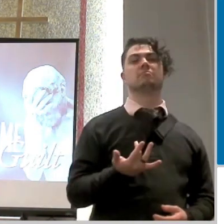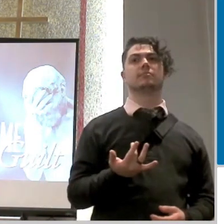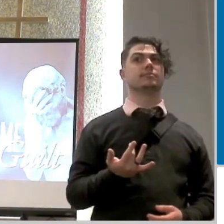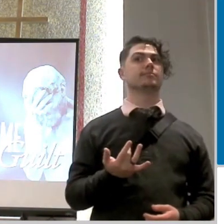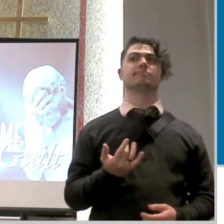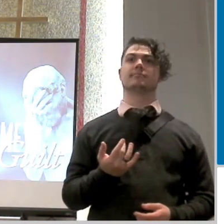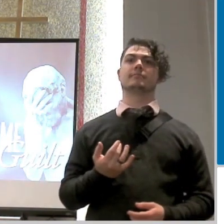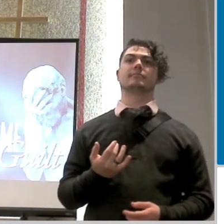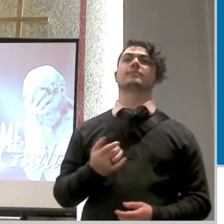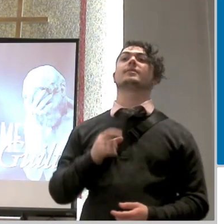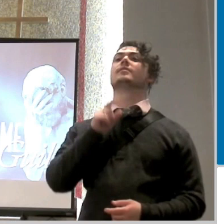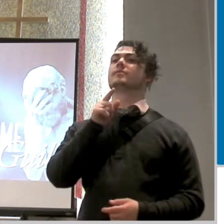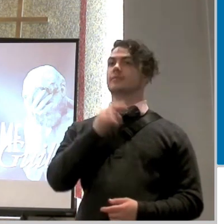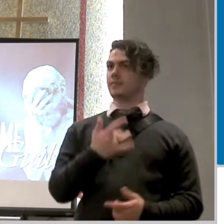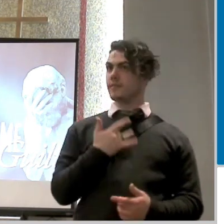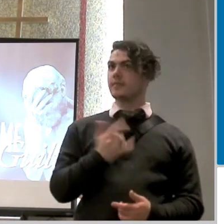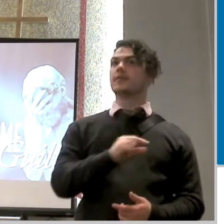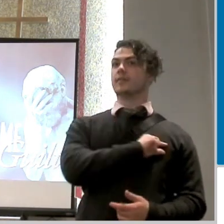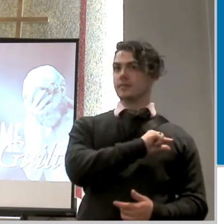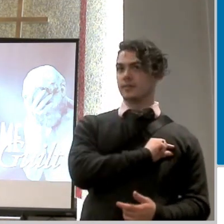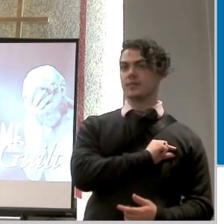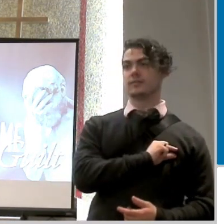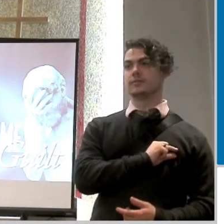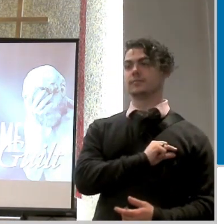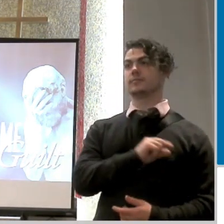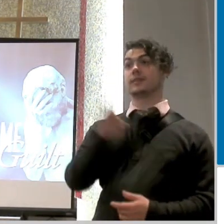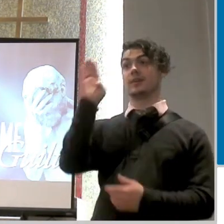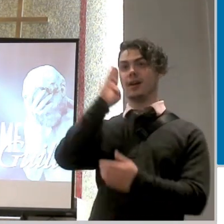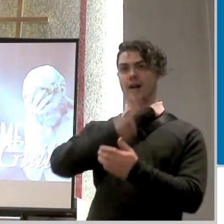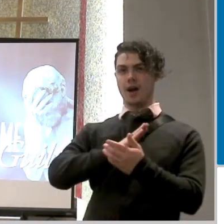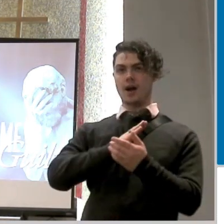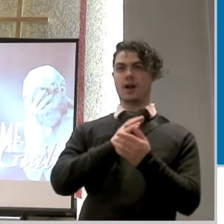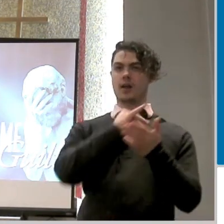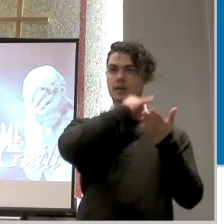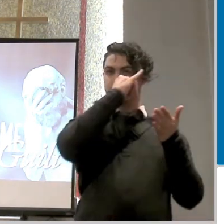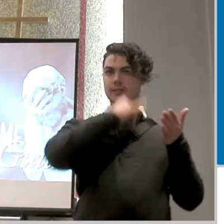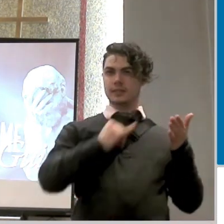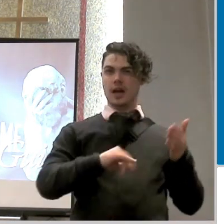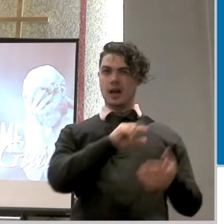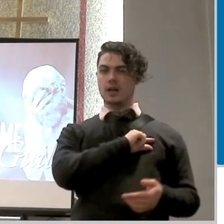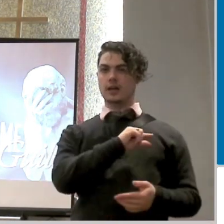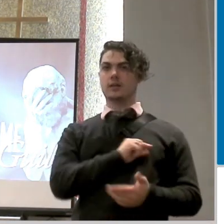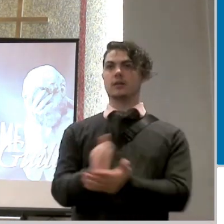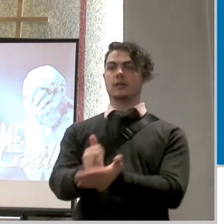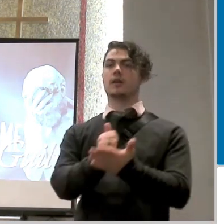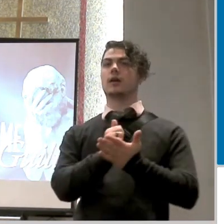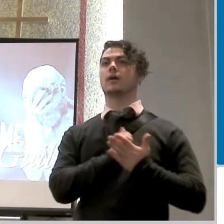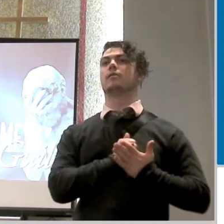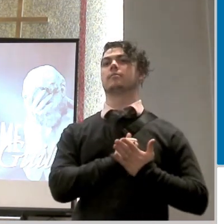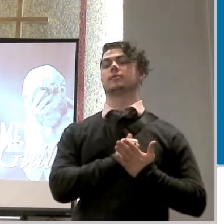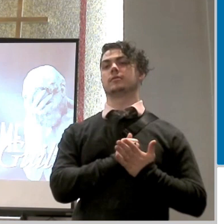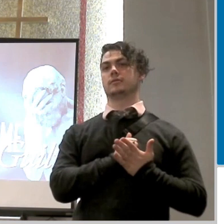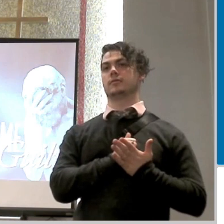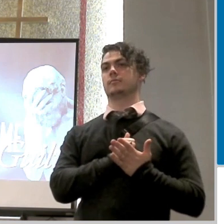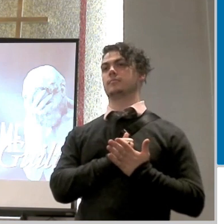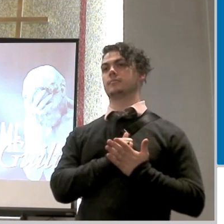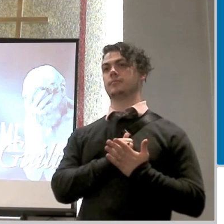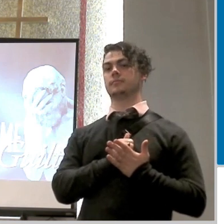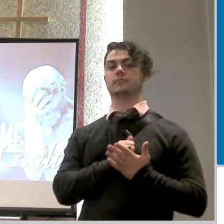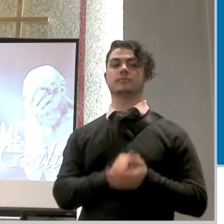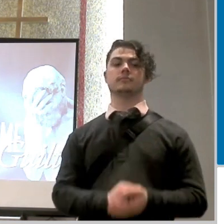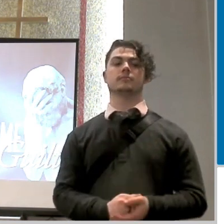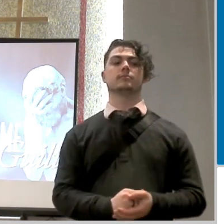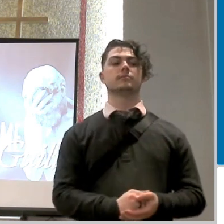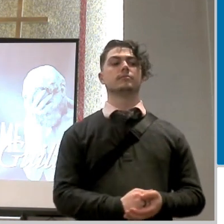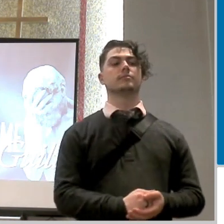is something and we're going to get into the scripture shortly that god has designed to help us to help us now